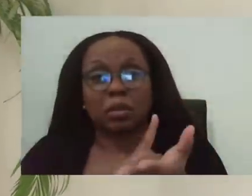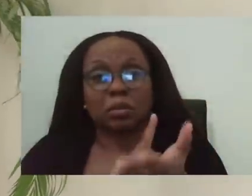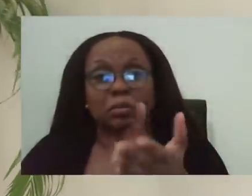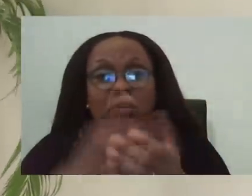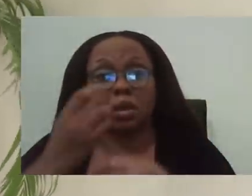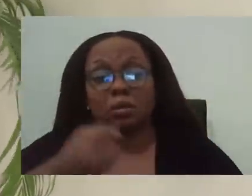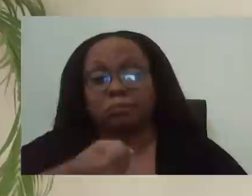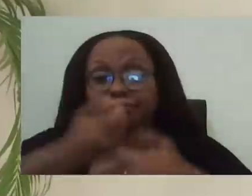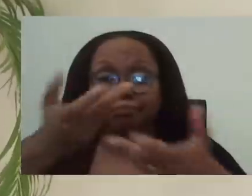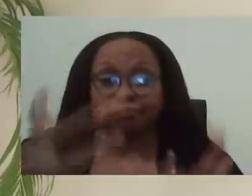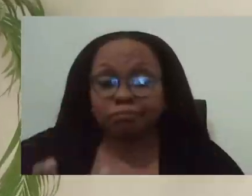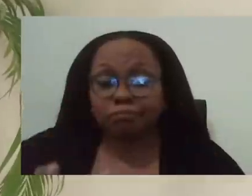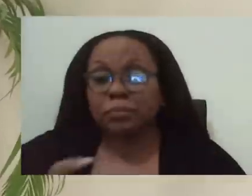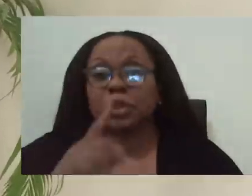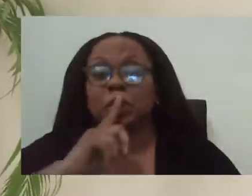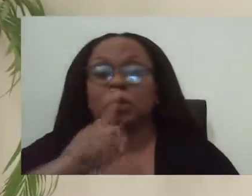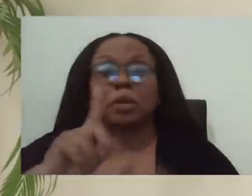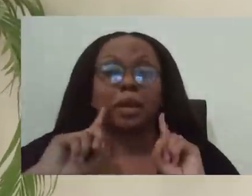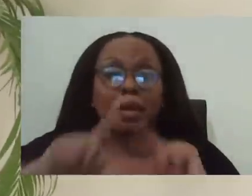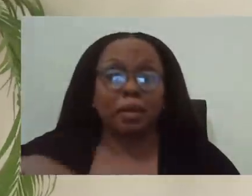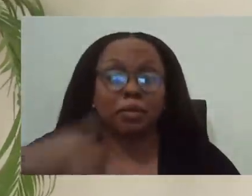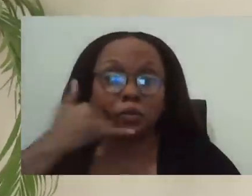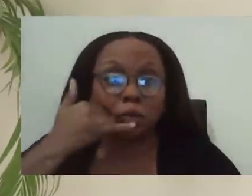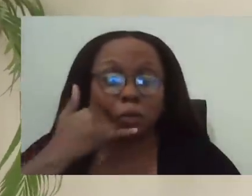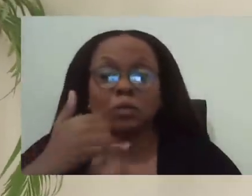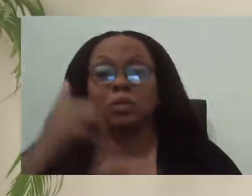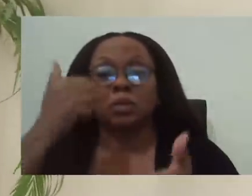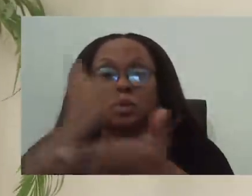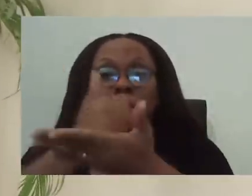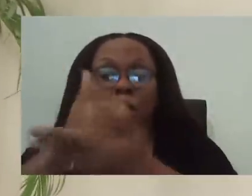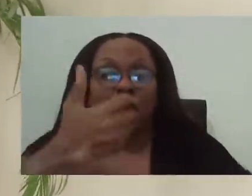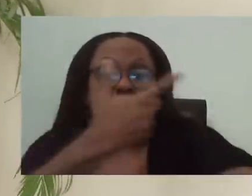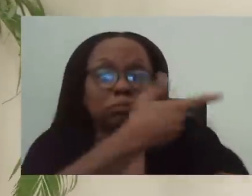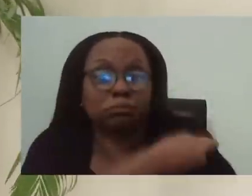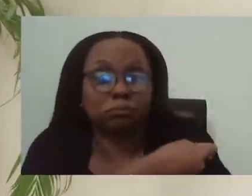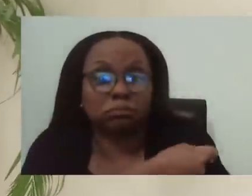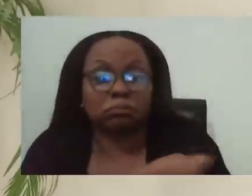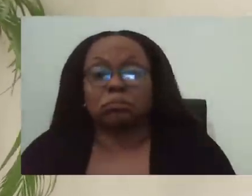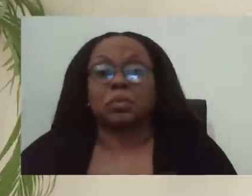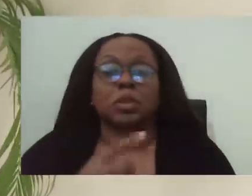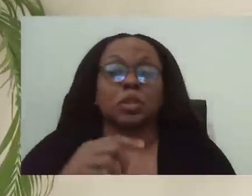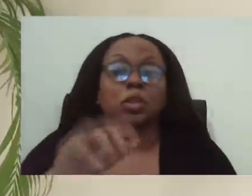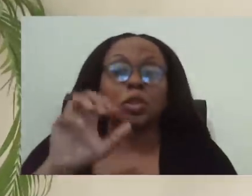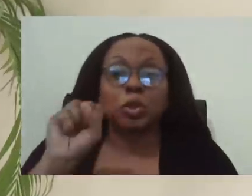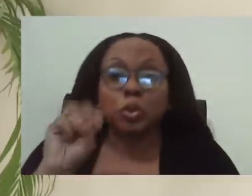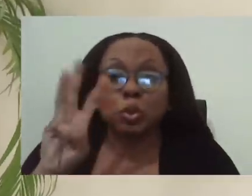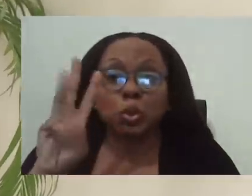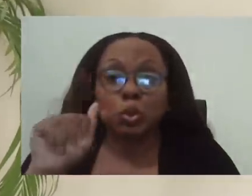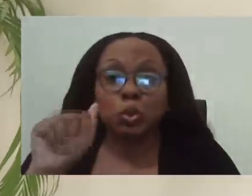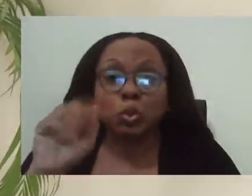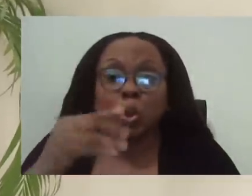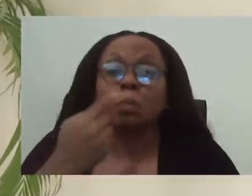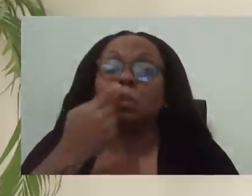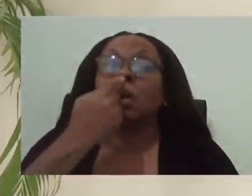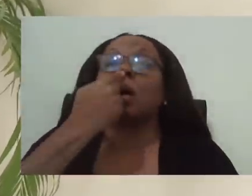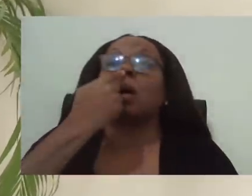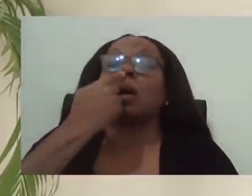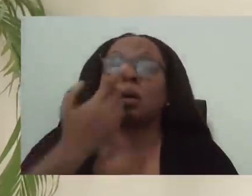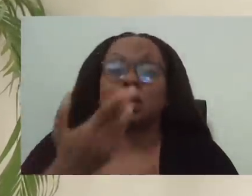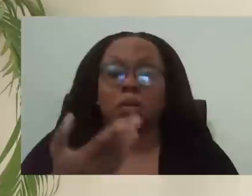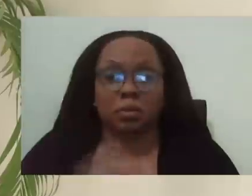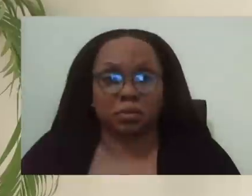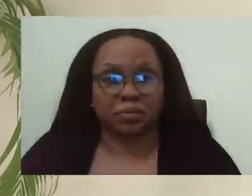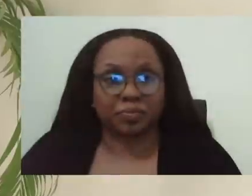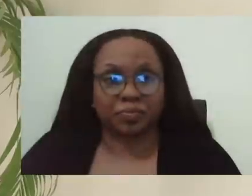man hotlines, to vaccinate, to do swabbing. Um, we have doctors who have volunteered,